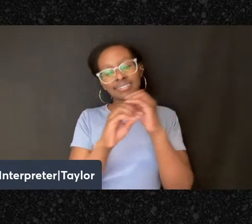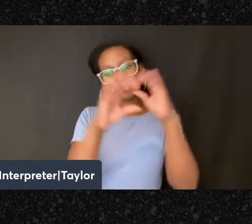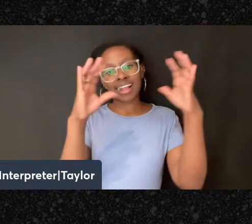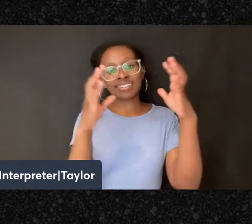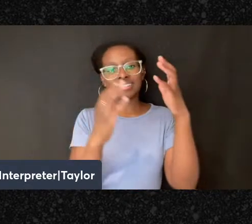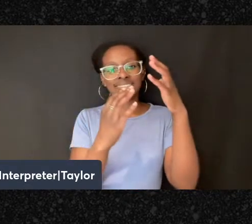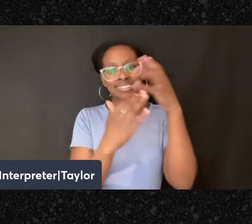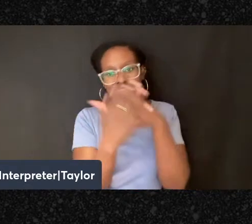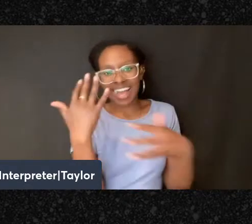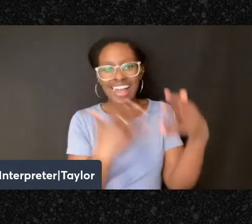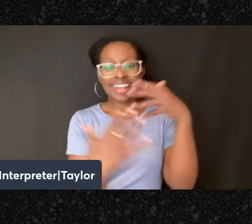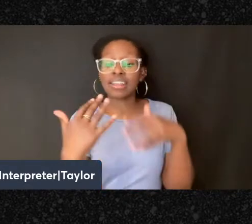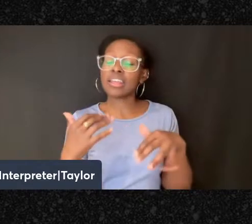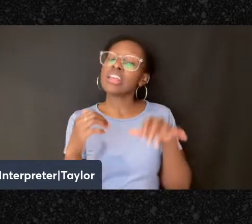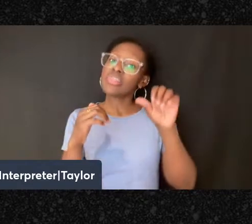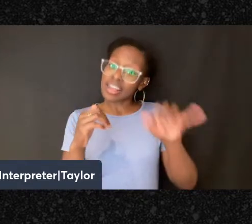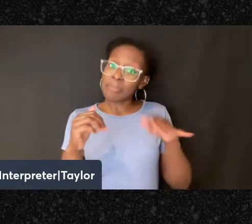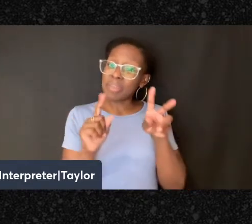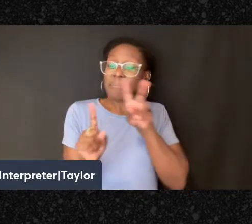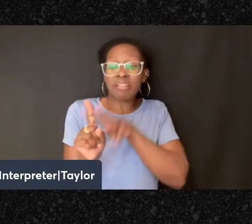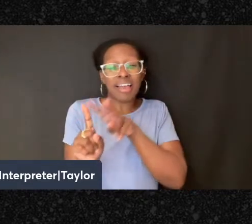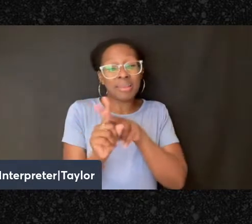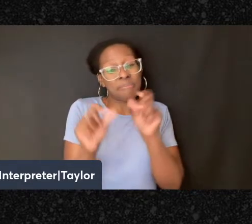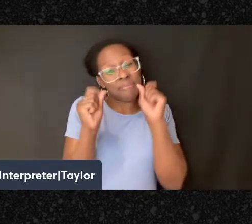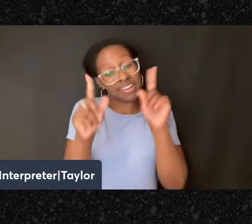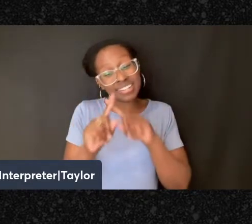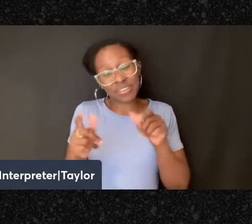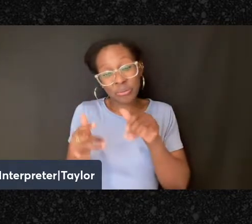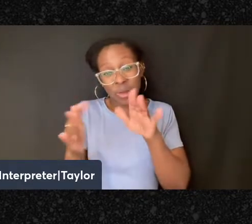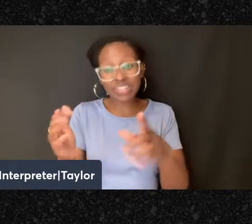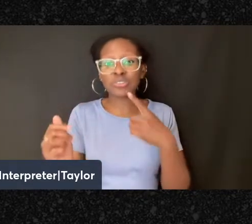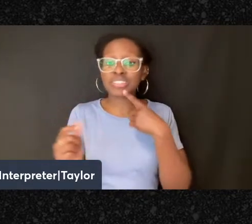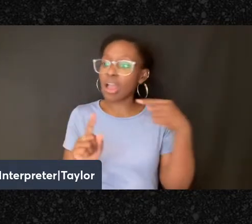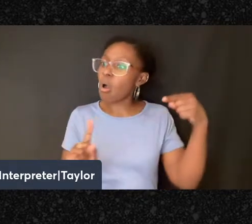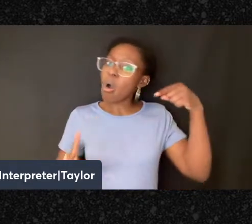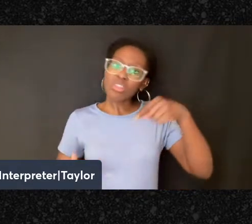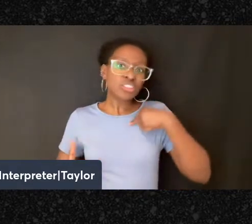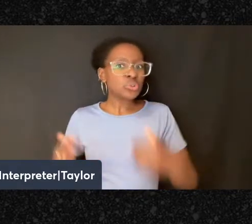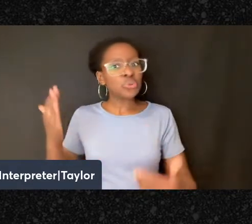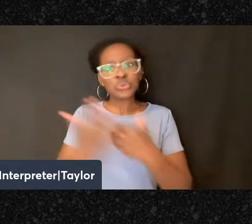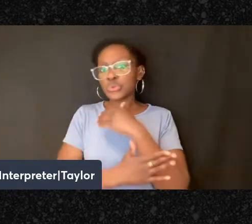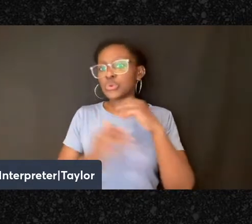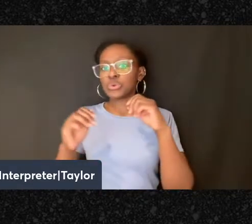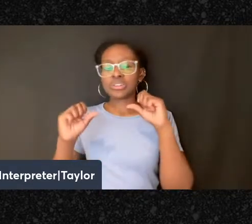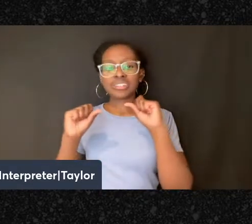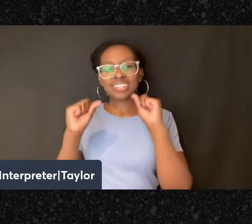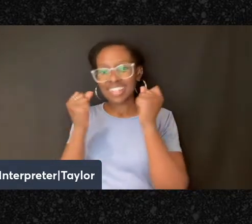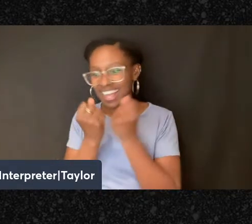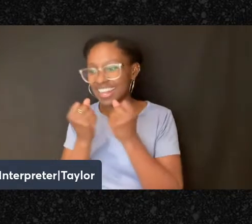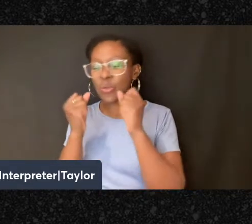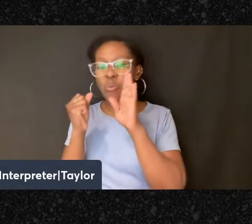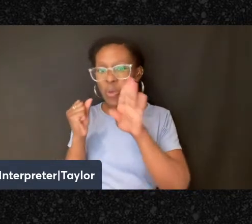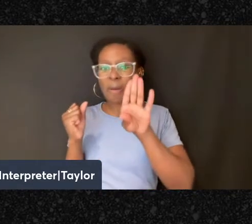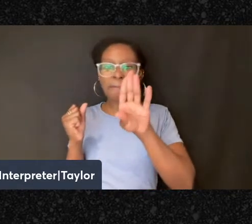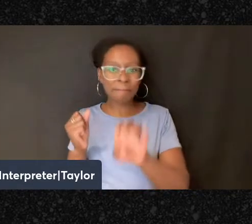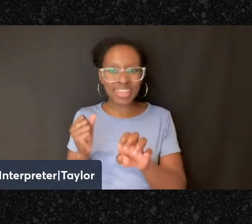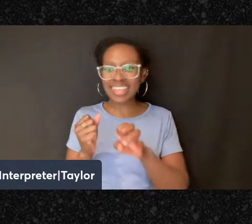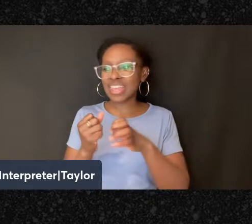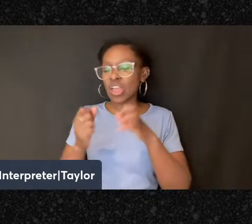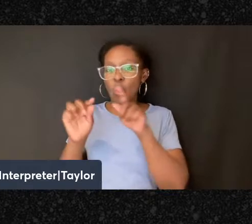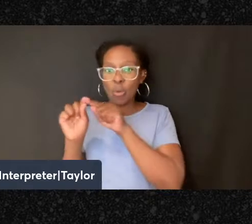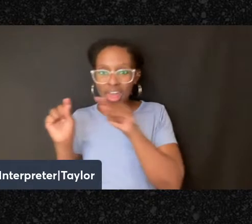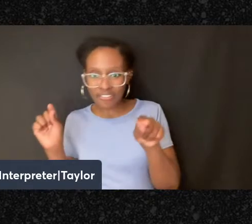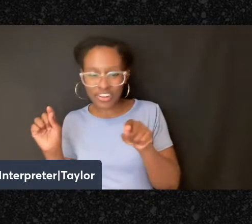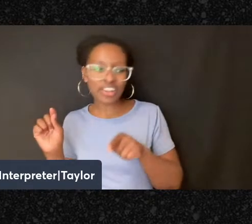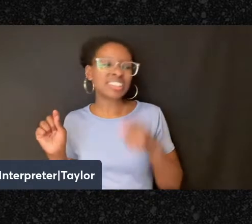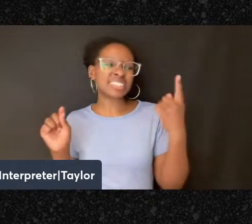society is going to look like X and then describe something that an anarchist would not like, right? But the way that